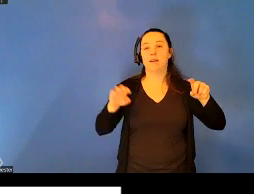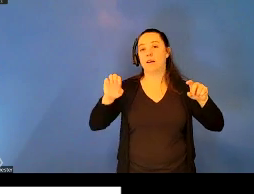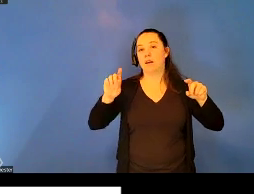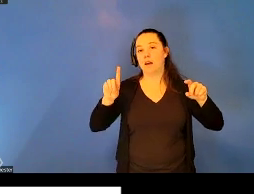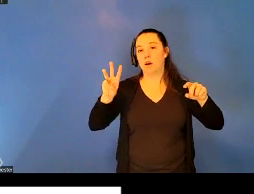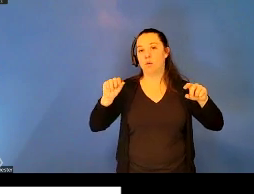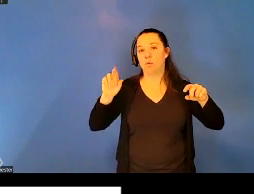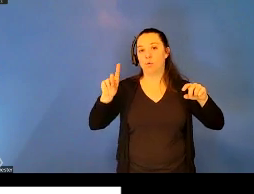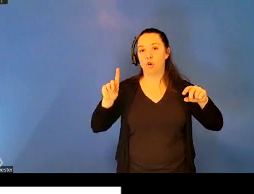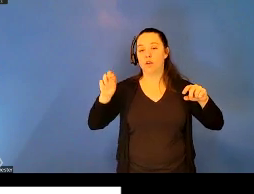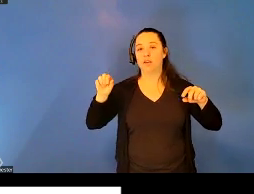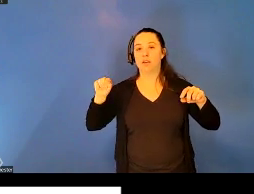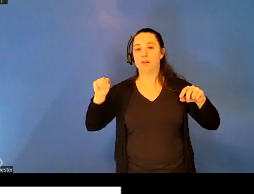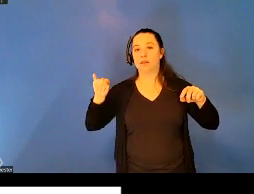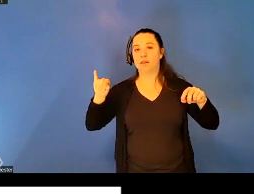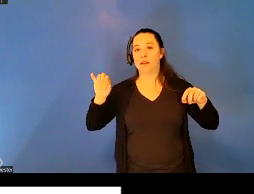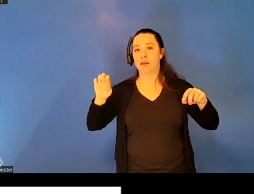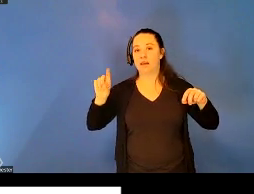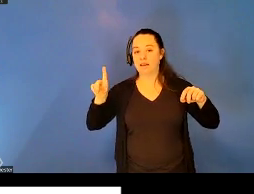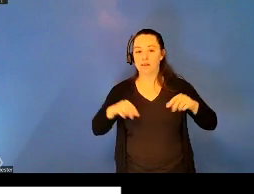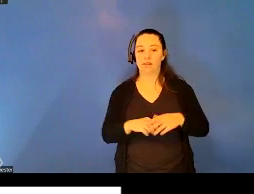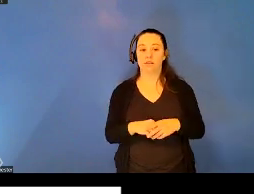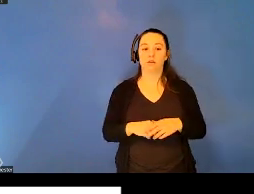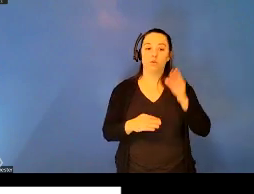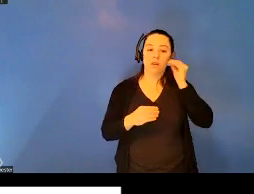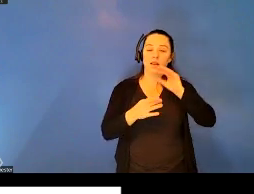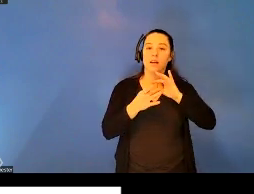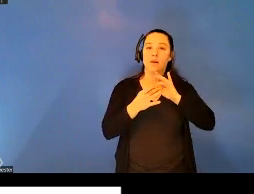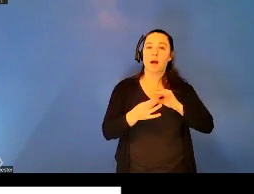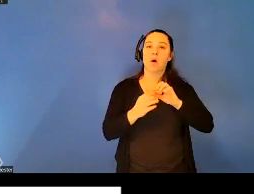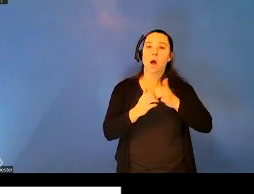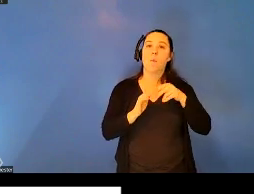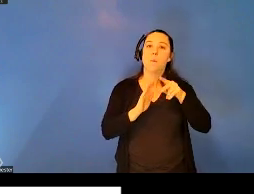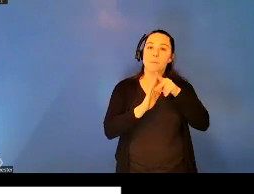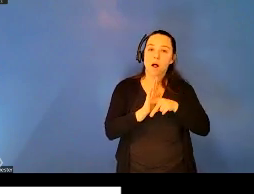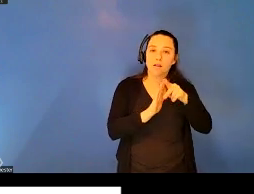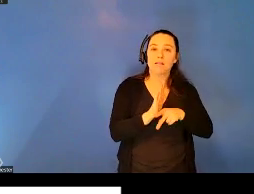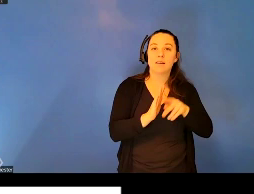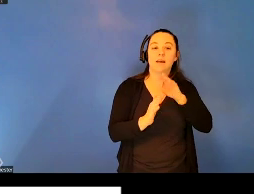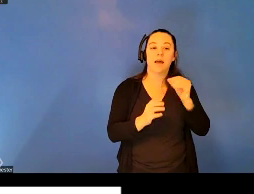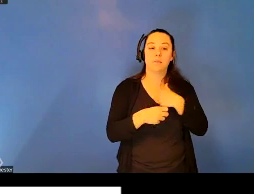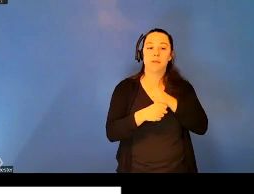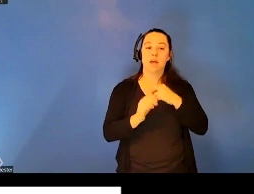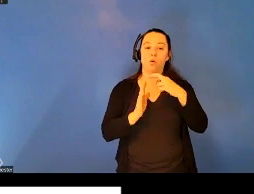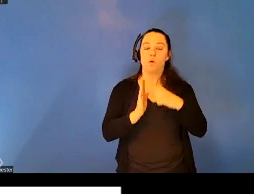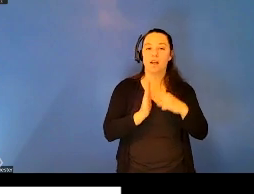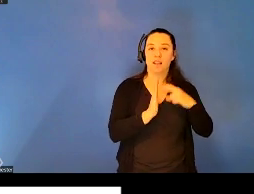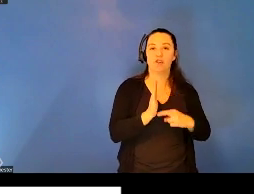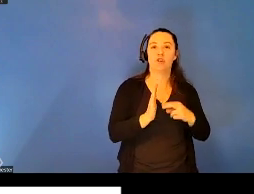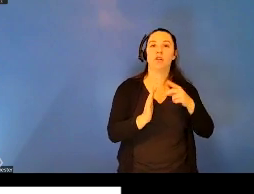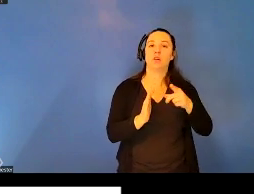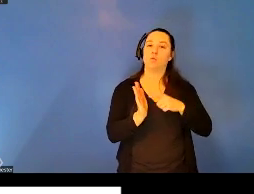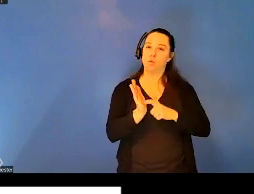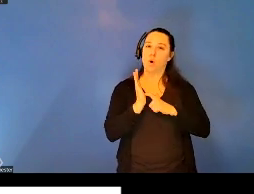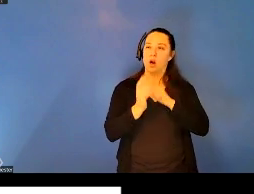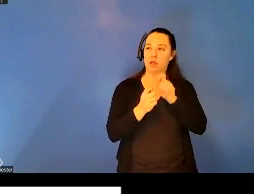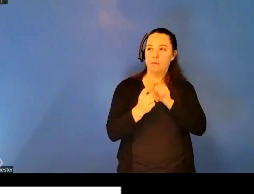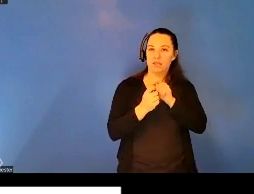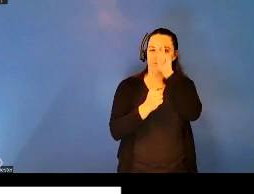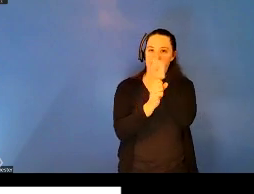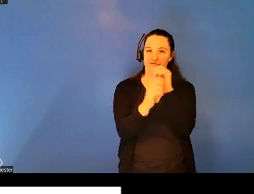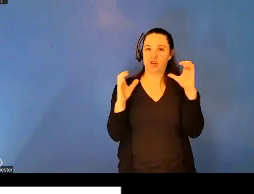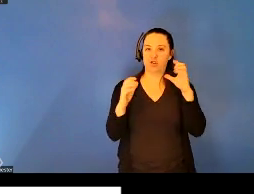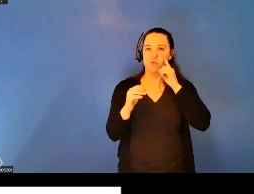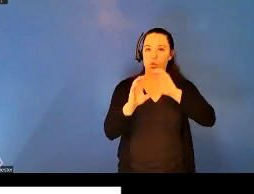and, um, and the production of regulations require a particular vision of the world in order to